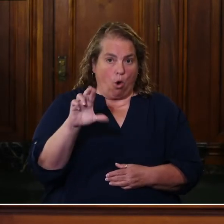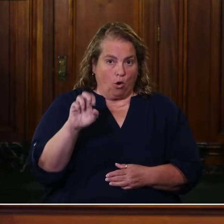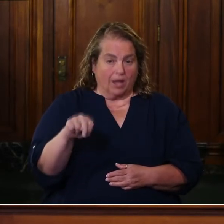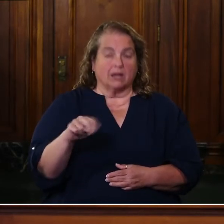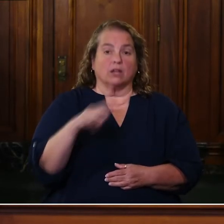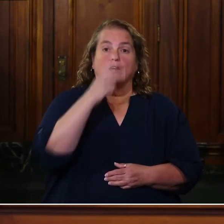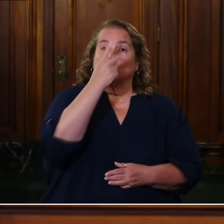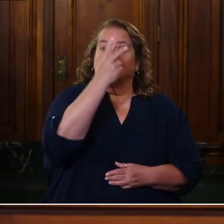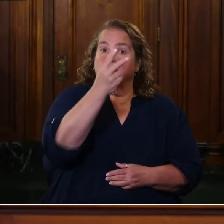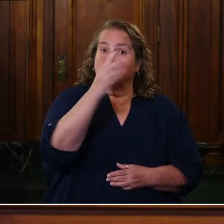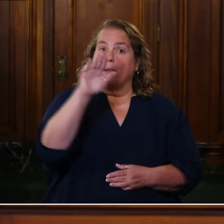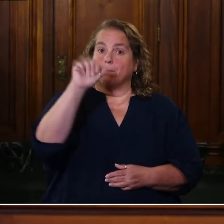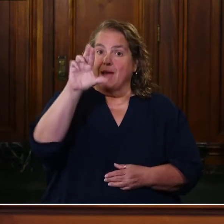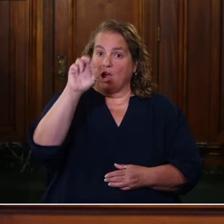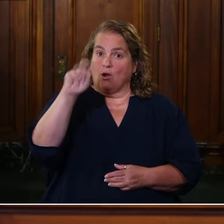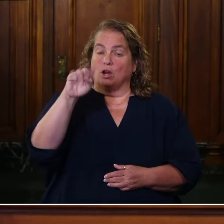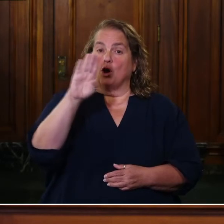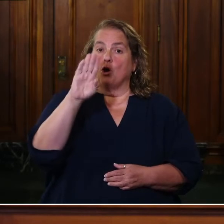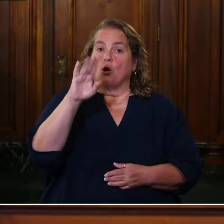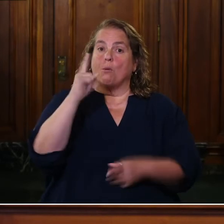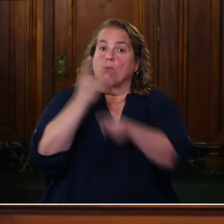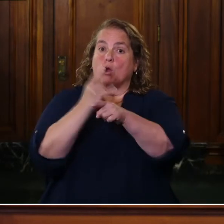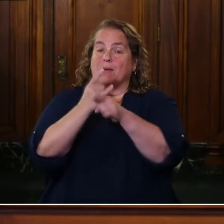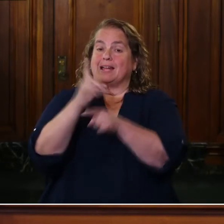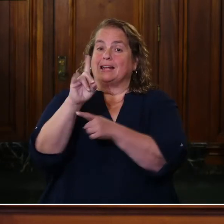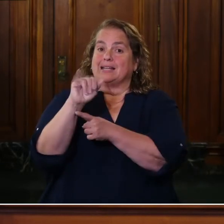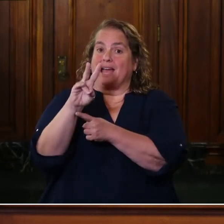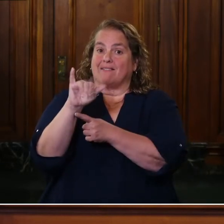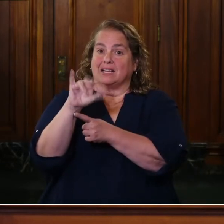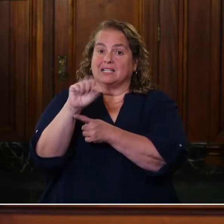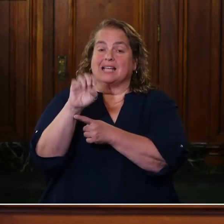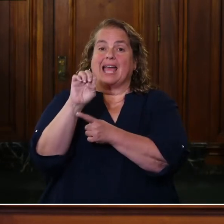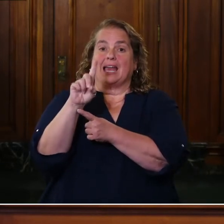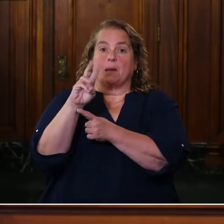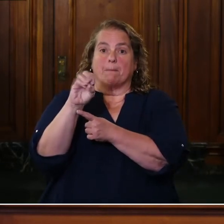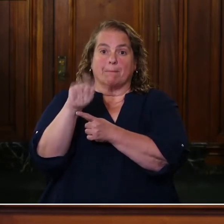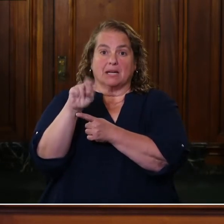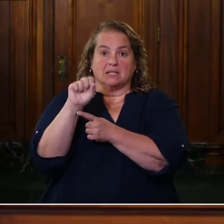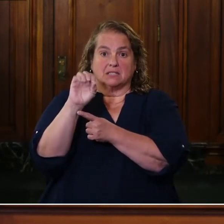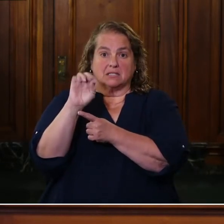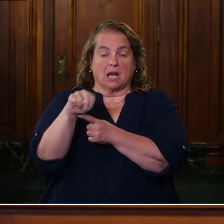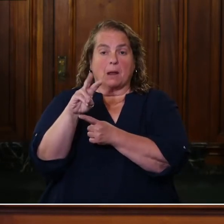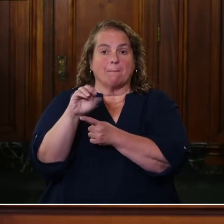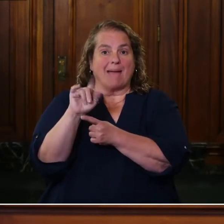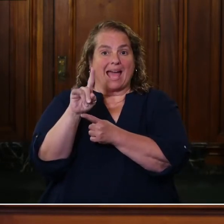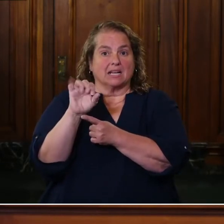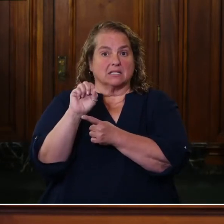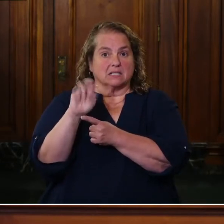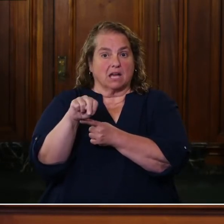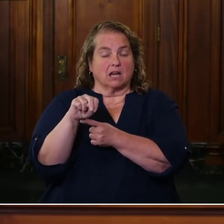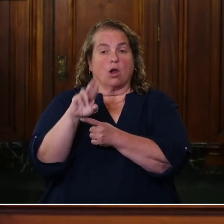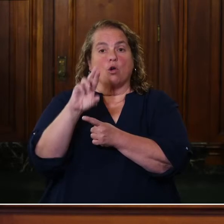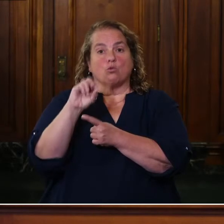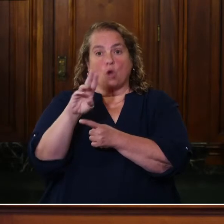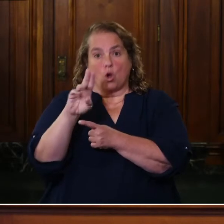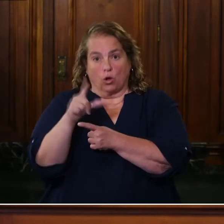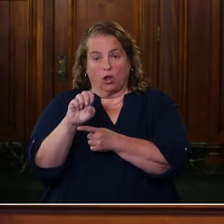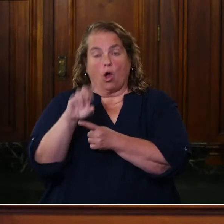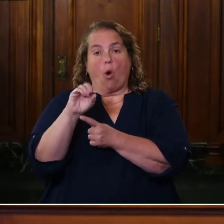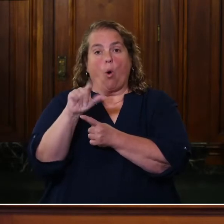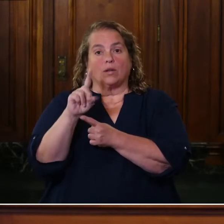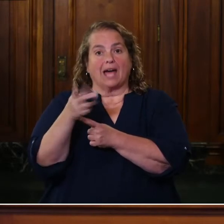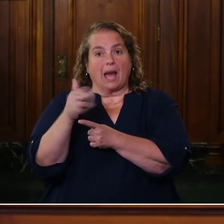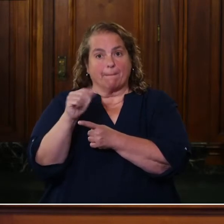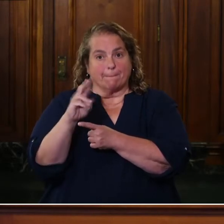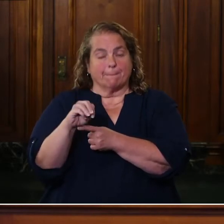and two from Barron, Bourbon, Davis, Edmondson, Madison, Monroe, Oldham, Campbell,